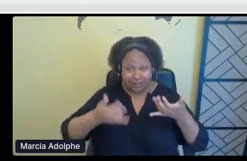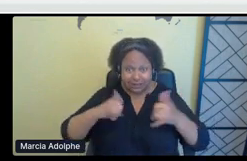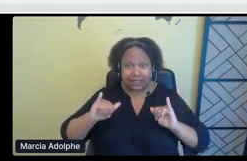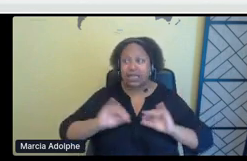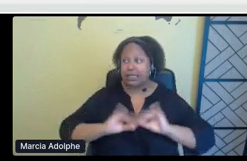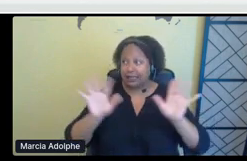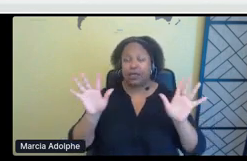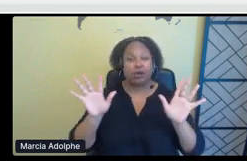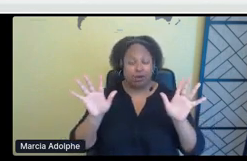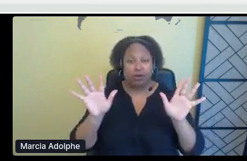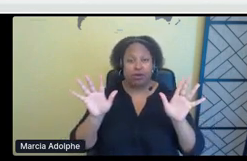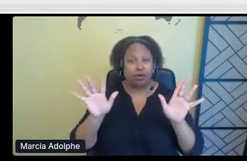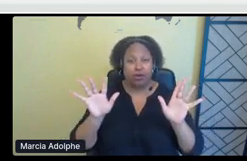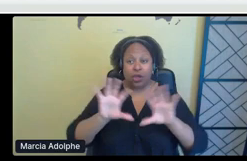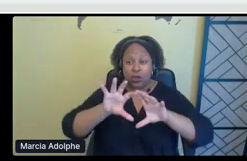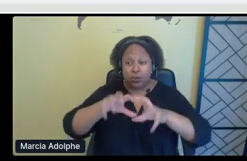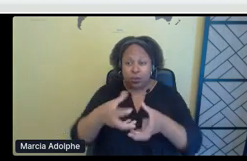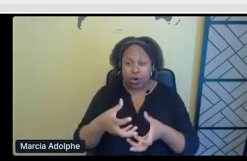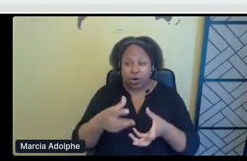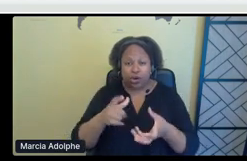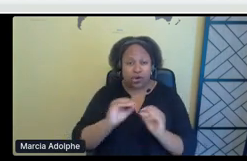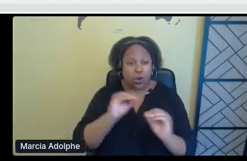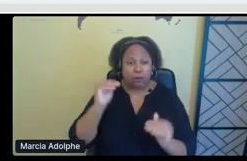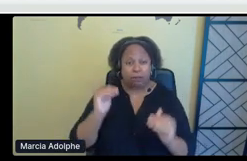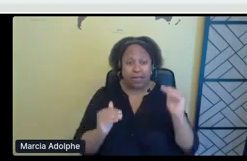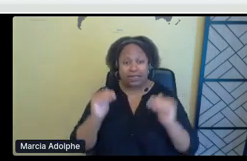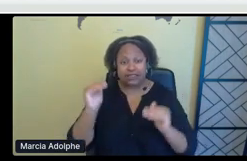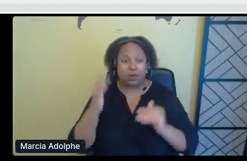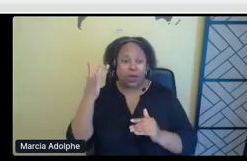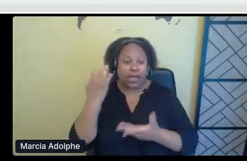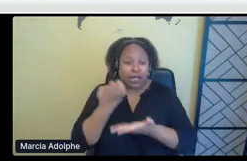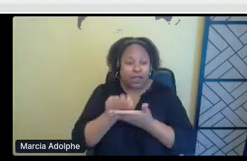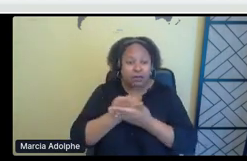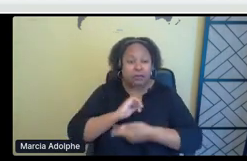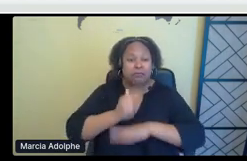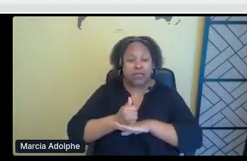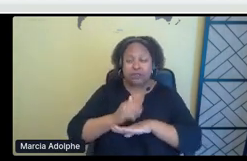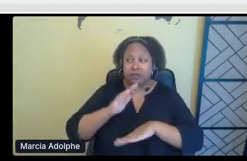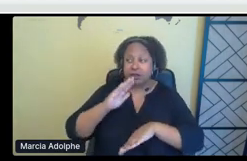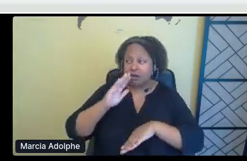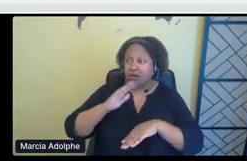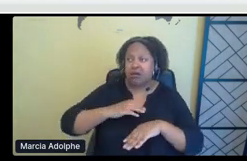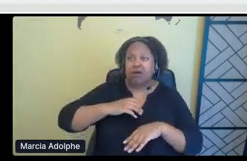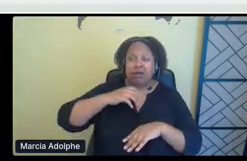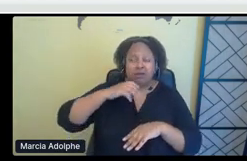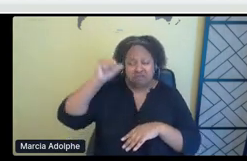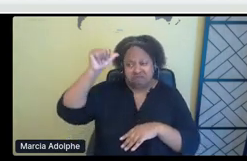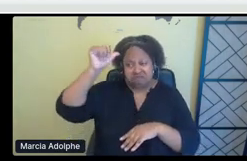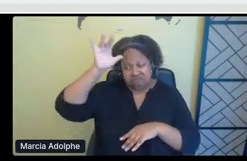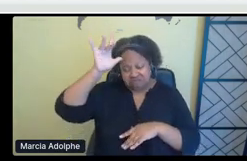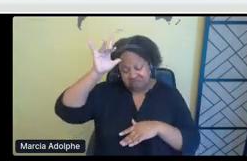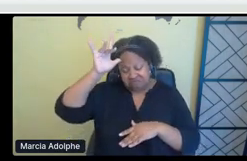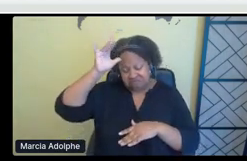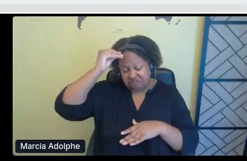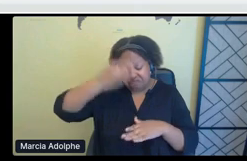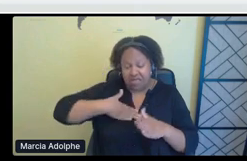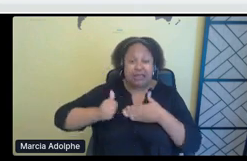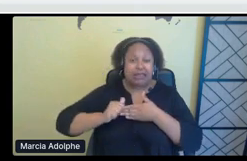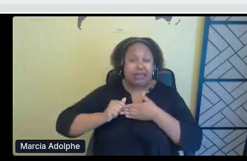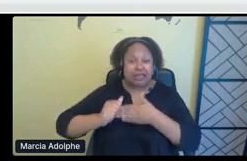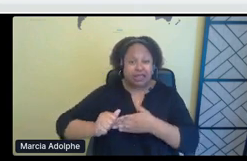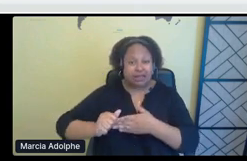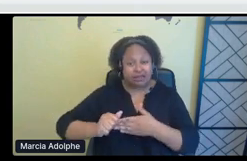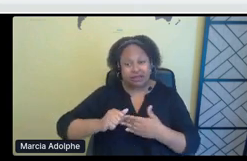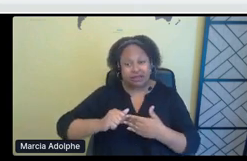world that is out of balance from a destructive, careless economy based on patriarchal colonial values. And we are living in an era